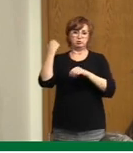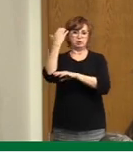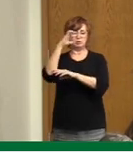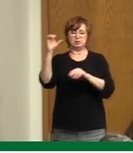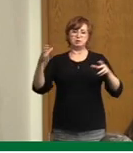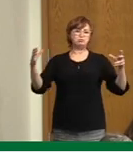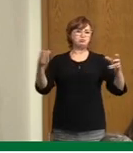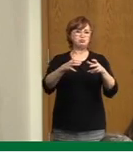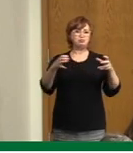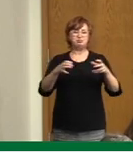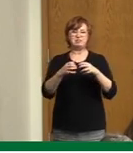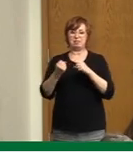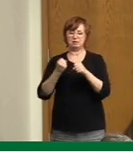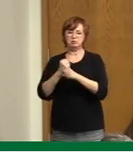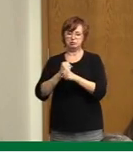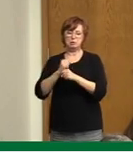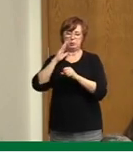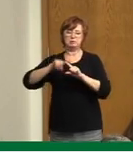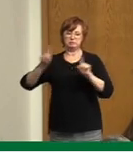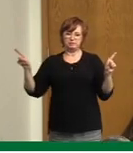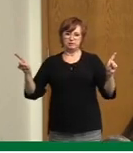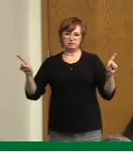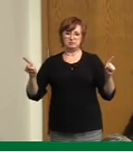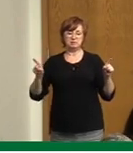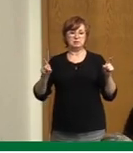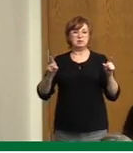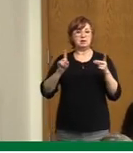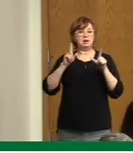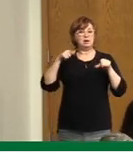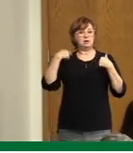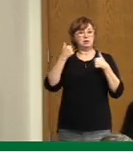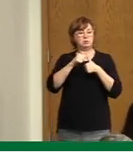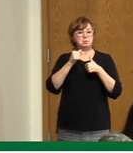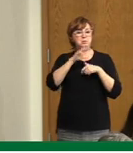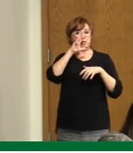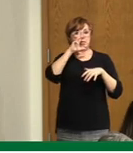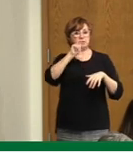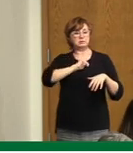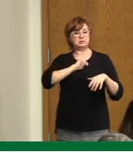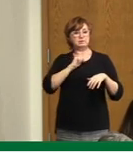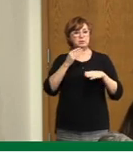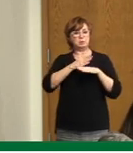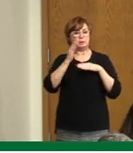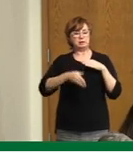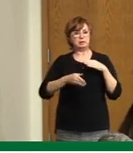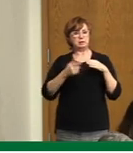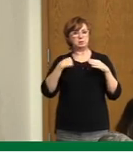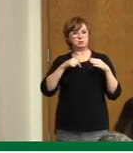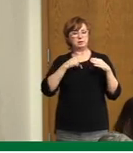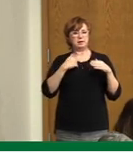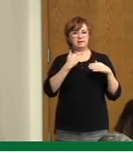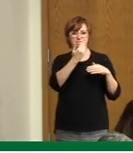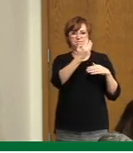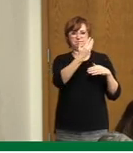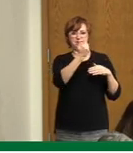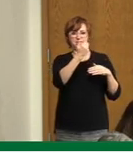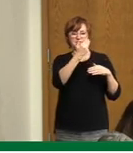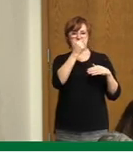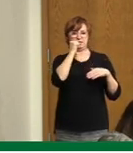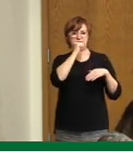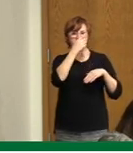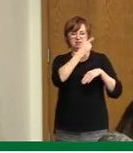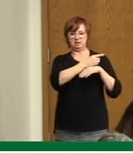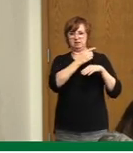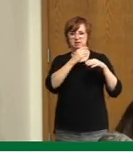And Thanksgiving, our case numbers are around 50 a day, and we could gather up to 15. Right now our case numbers are much, much